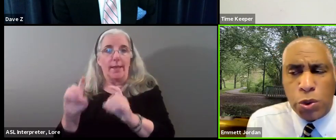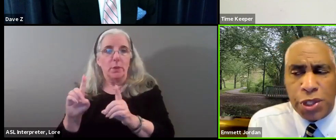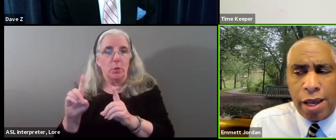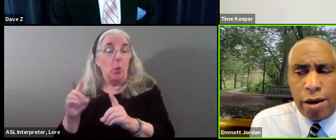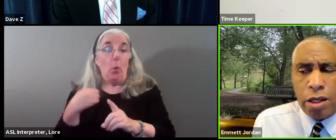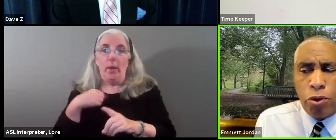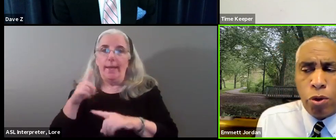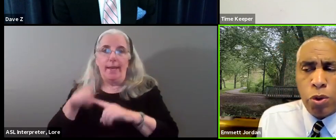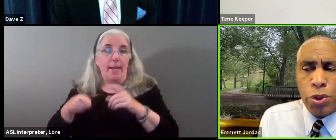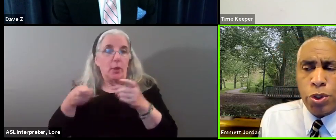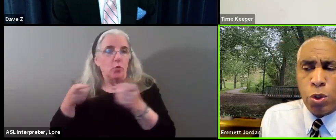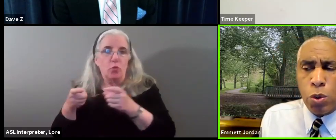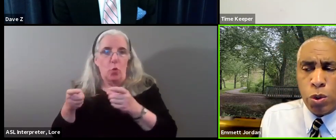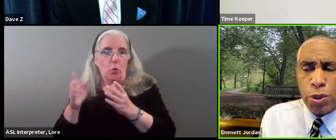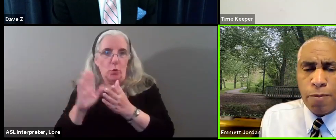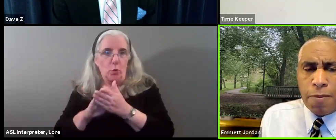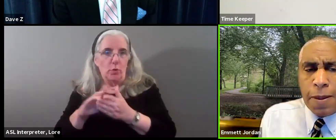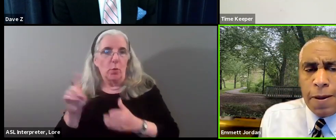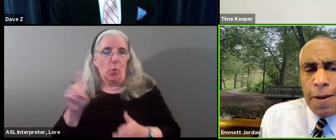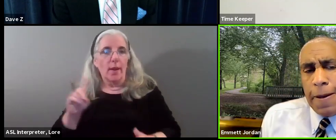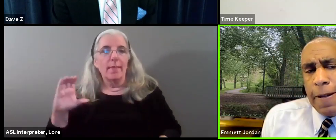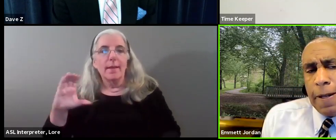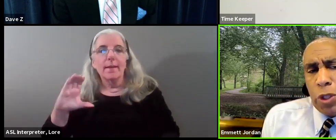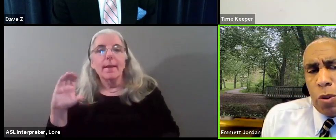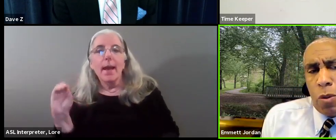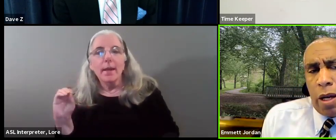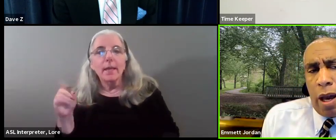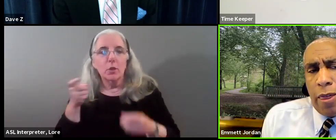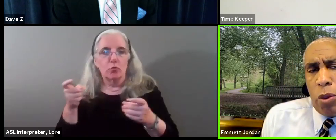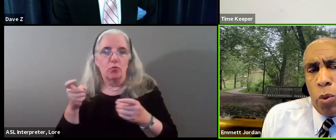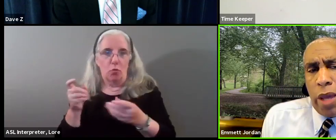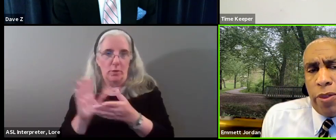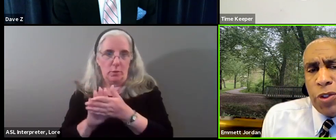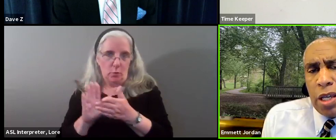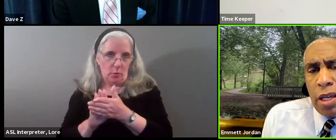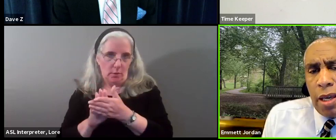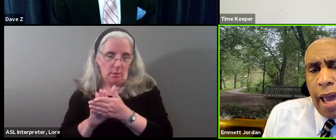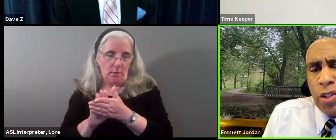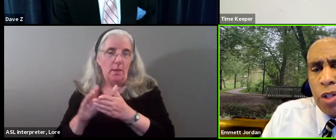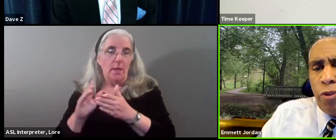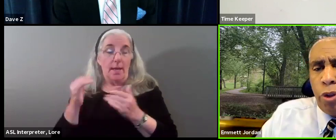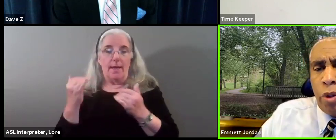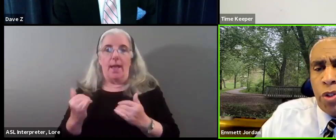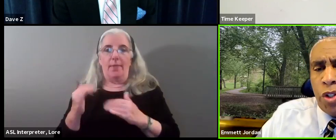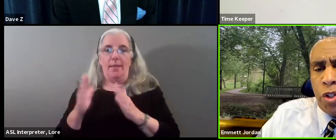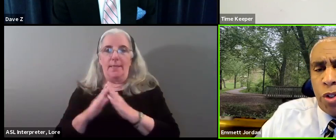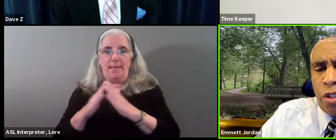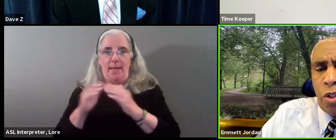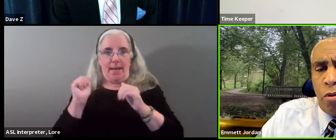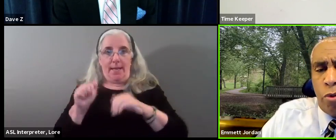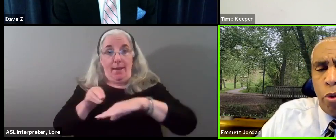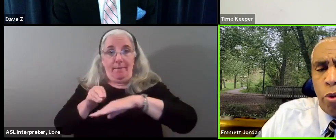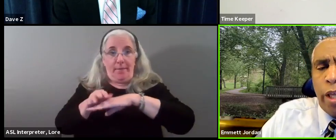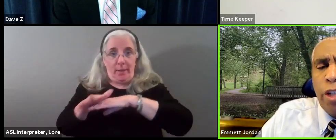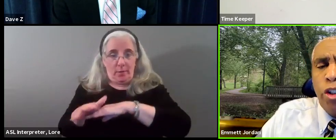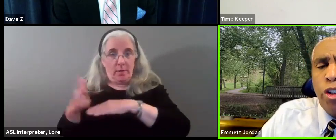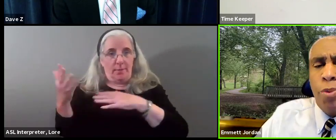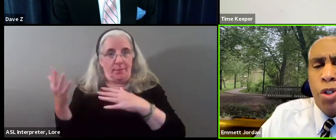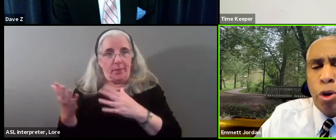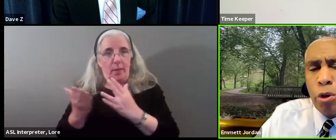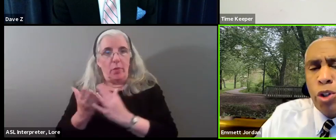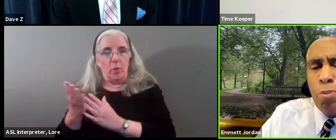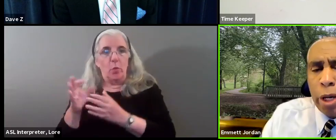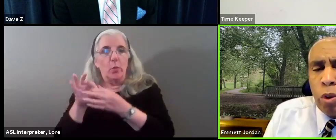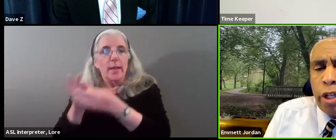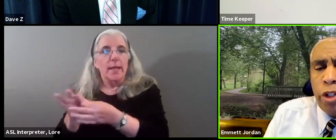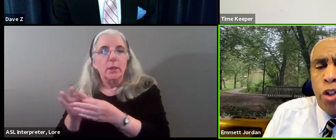the schools. The county controls the schools. So I think the way that the city has influence is through the relationships,